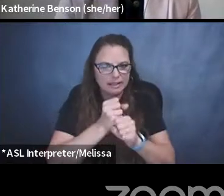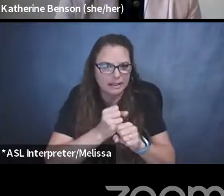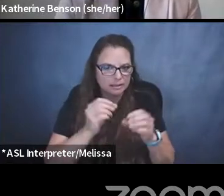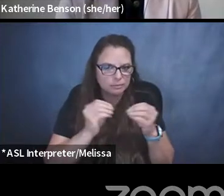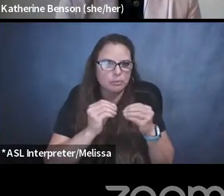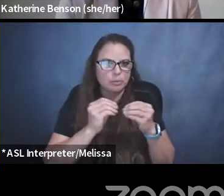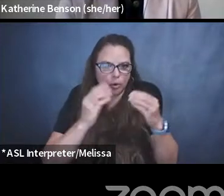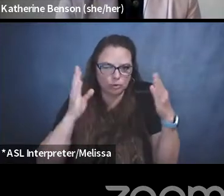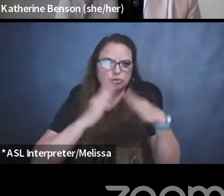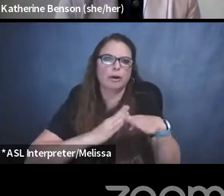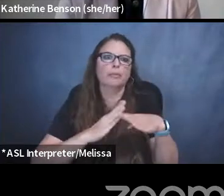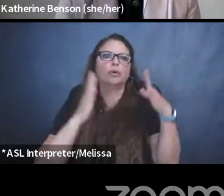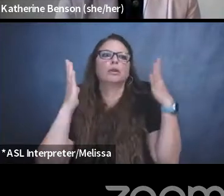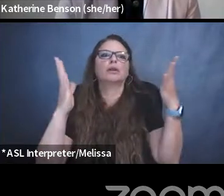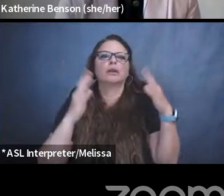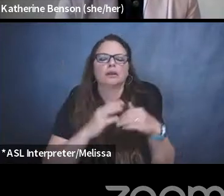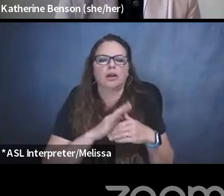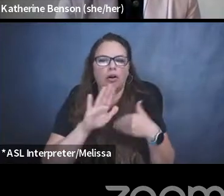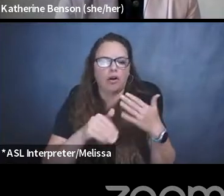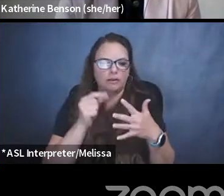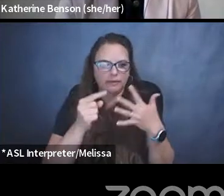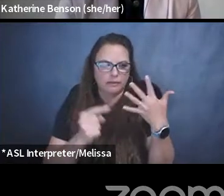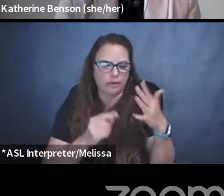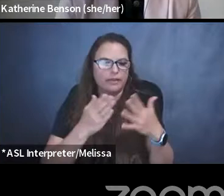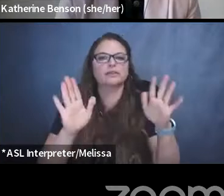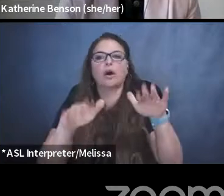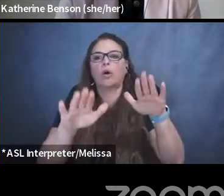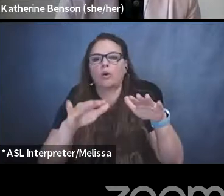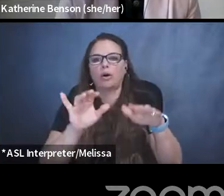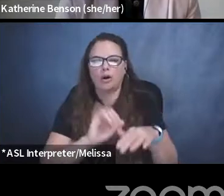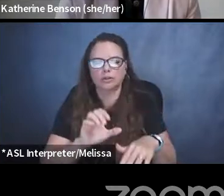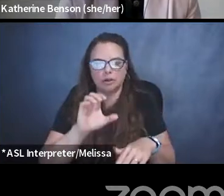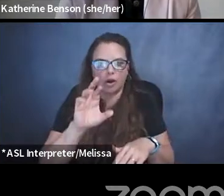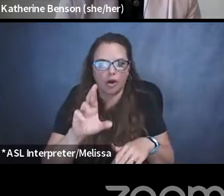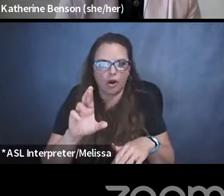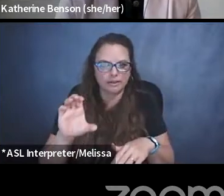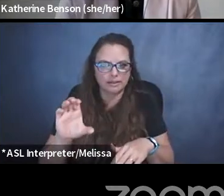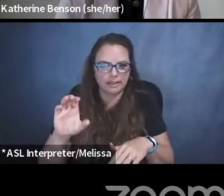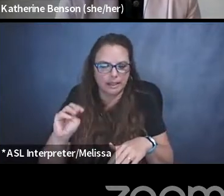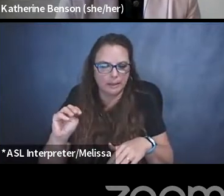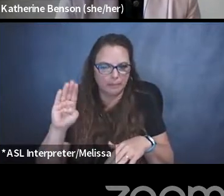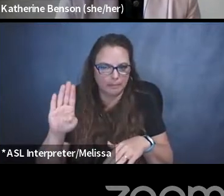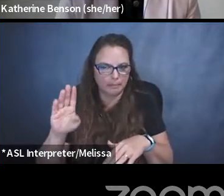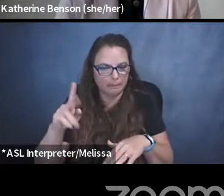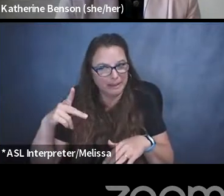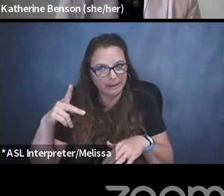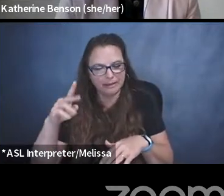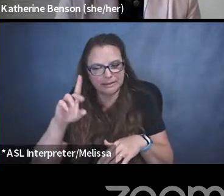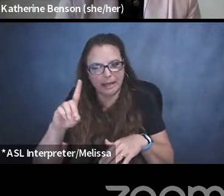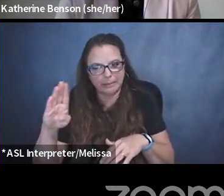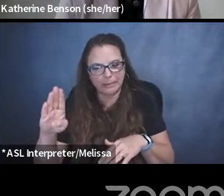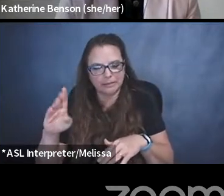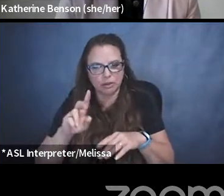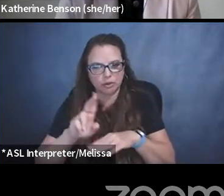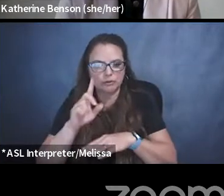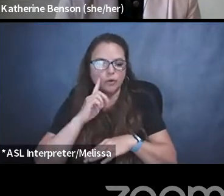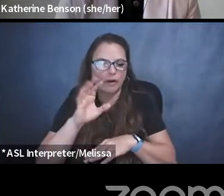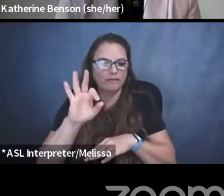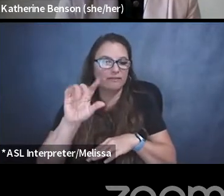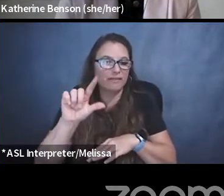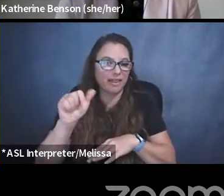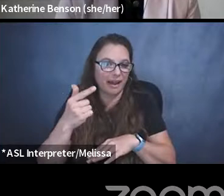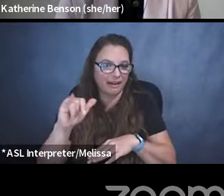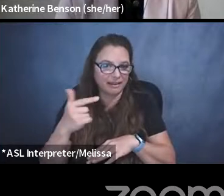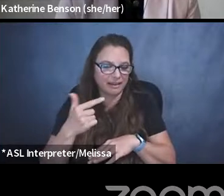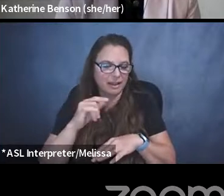All of these kinds of things, and also RCMP databases are used for flagging, and we know